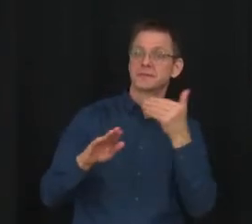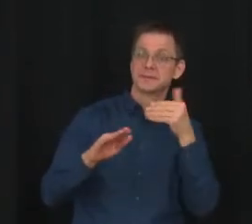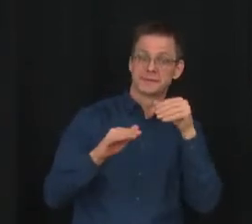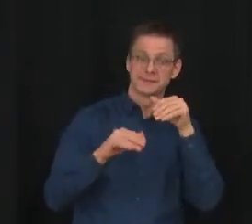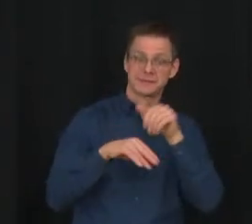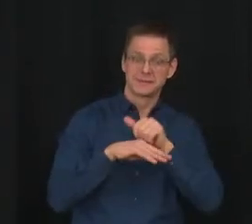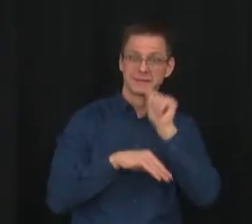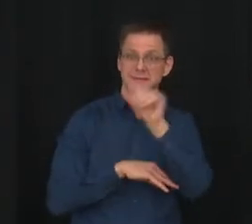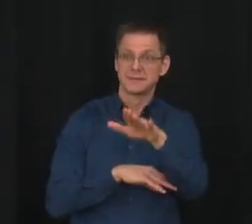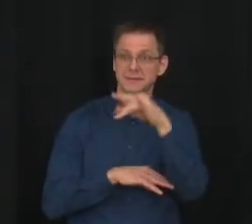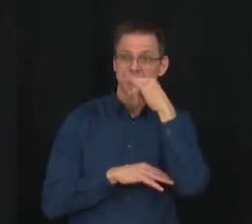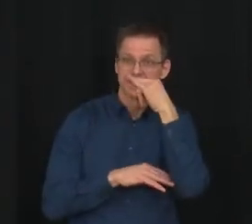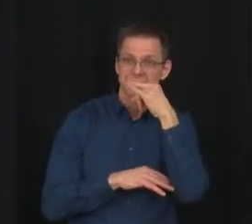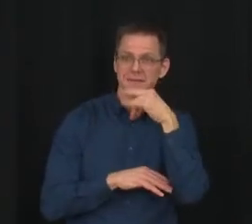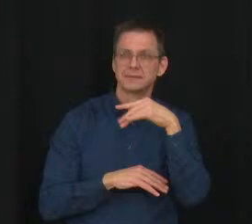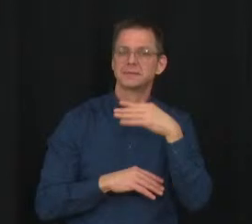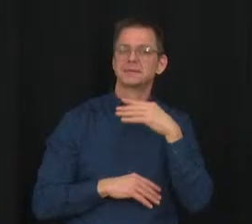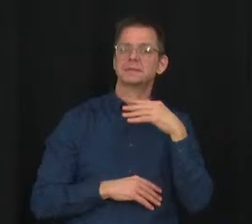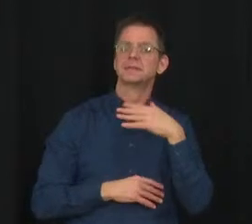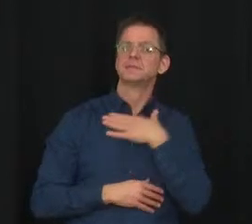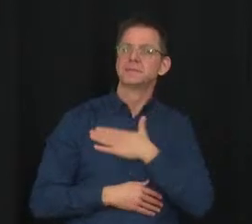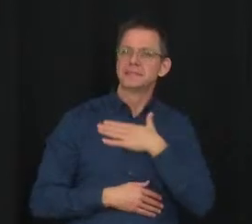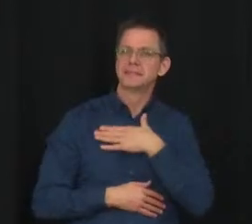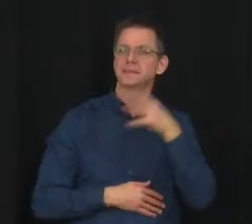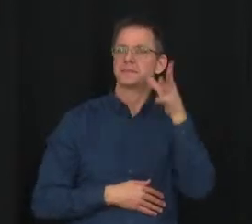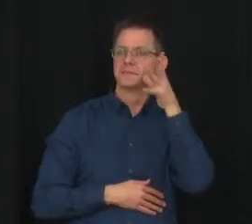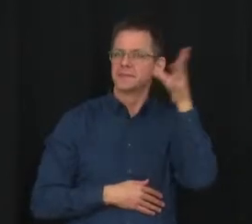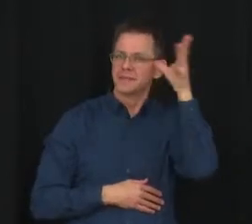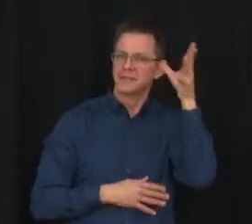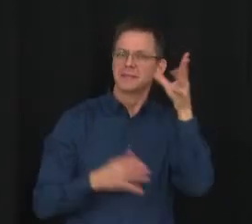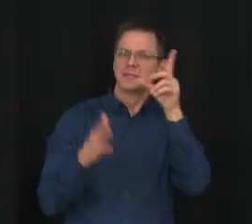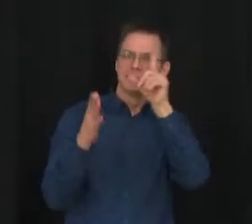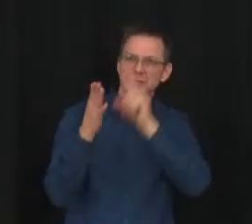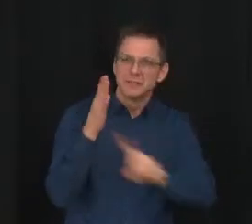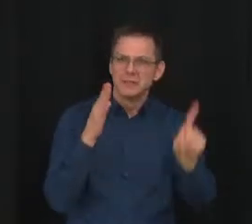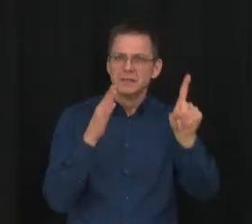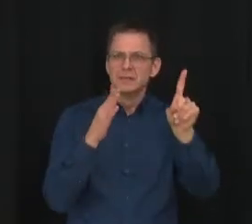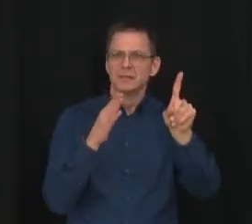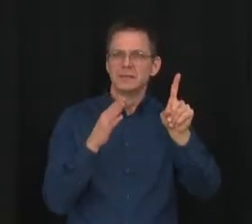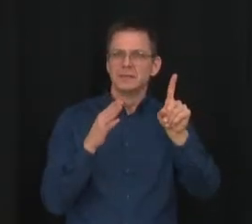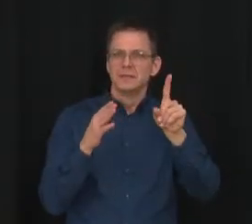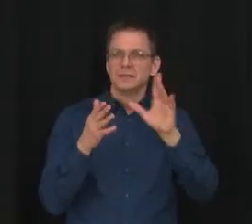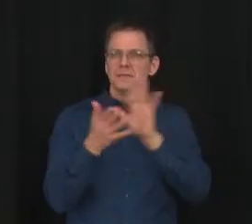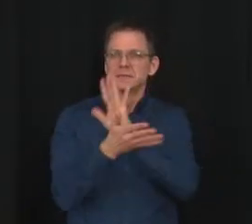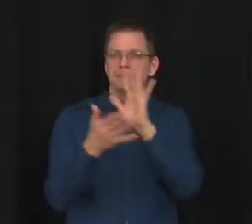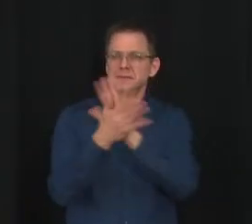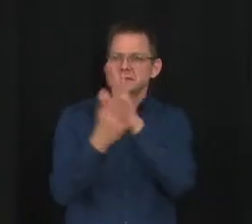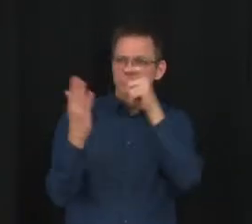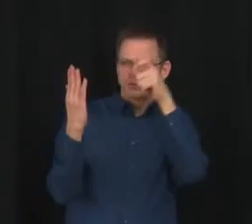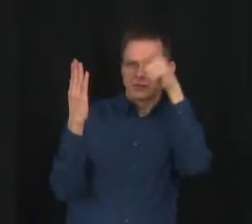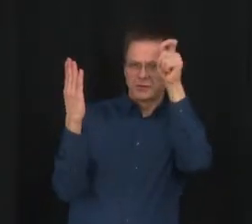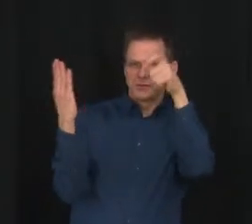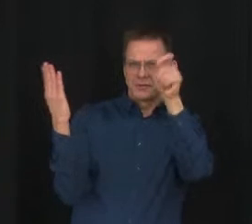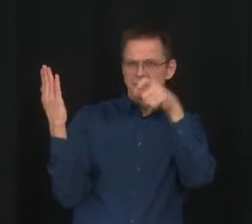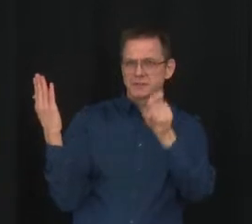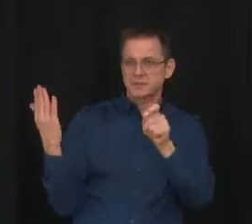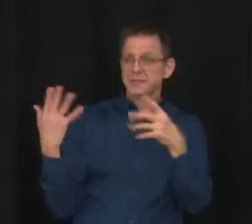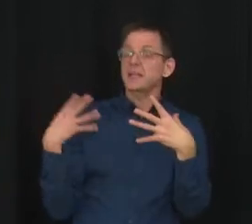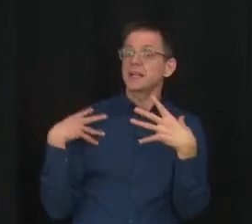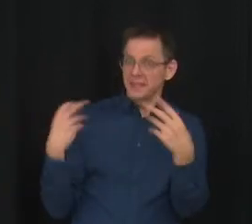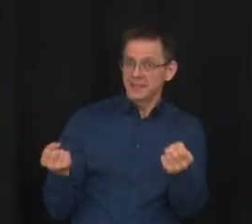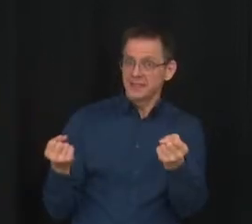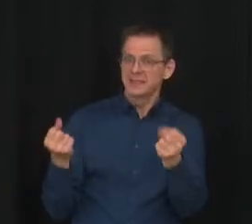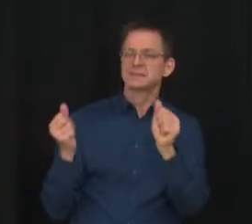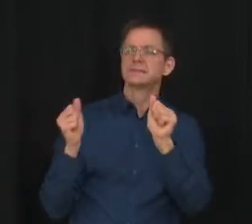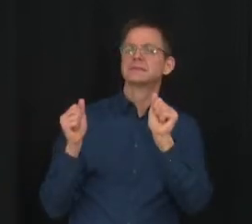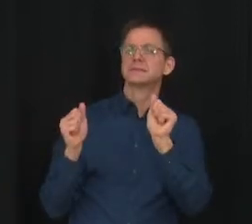couple of times a week to screen for asymptomatic infection and limit the risk of introducing infection into schools. These steps